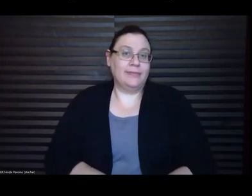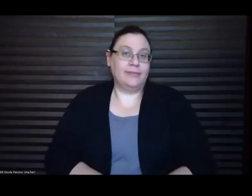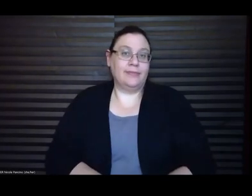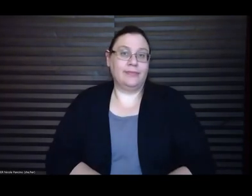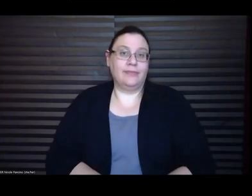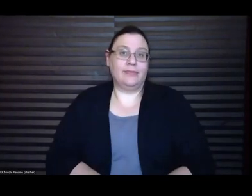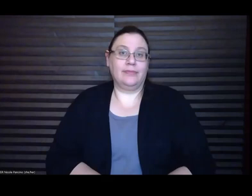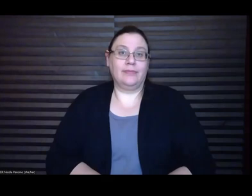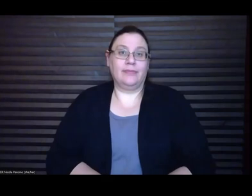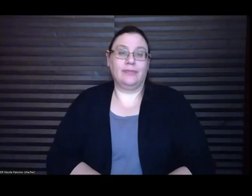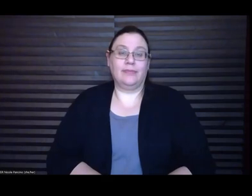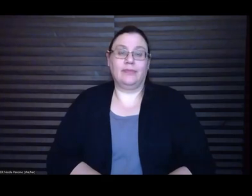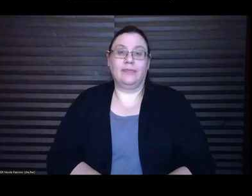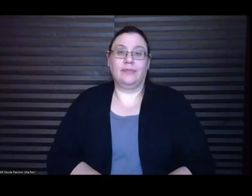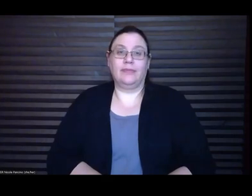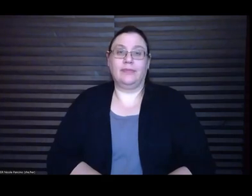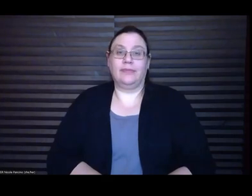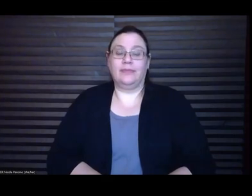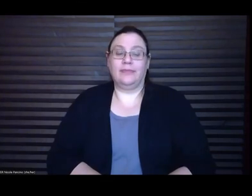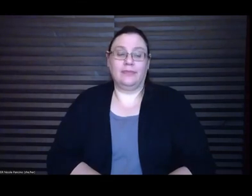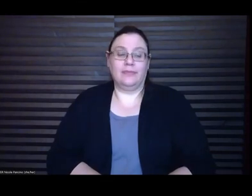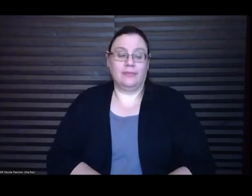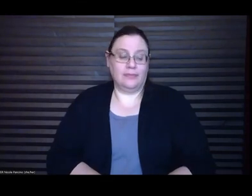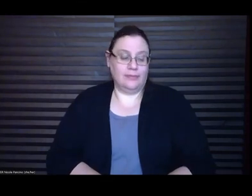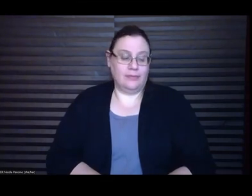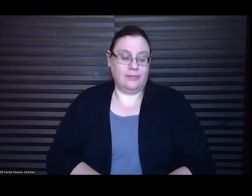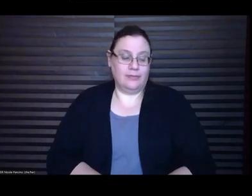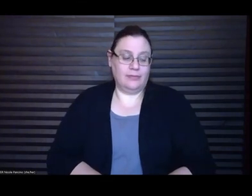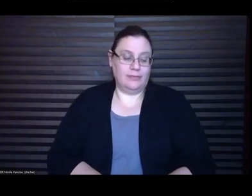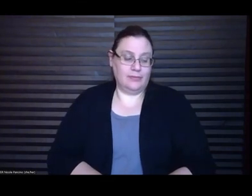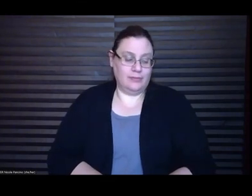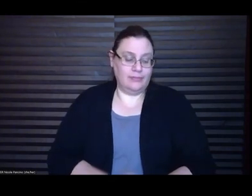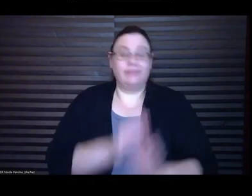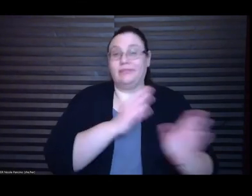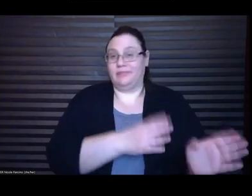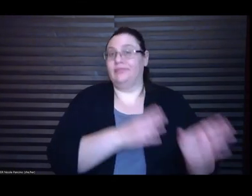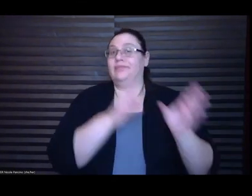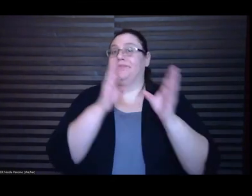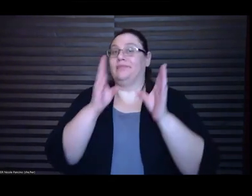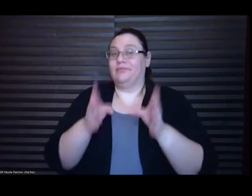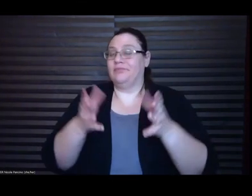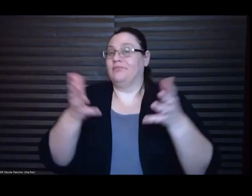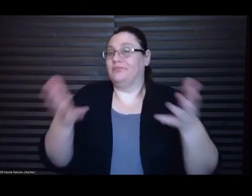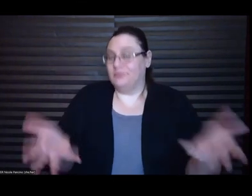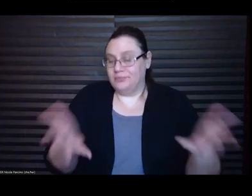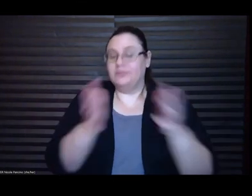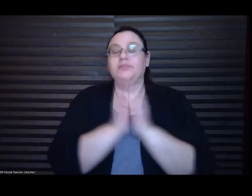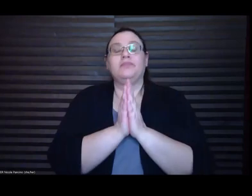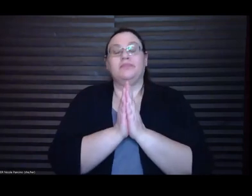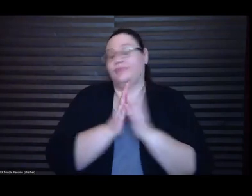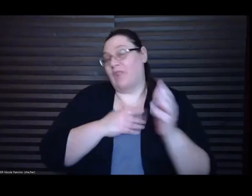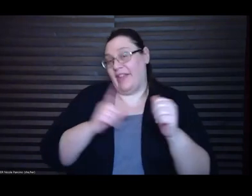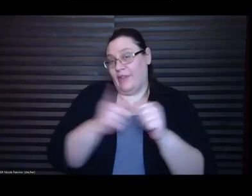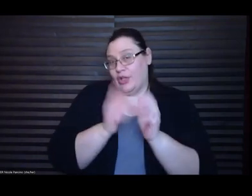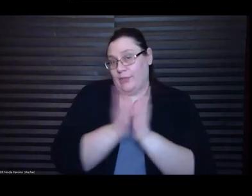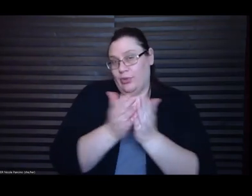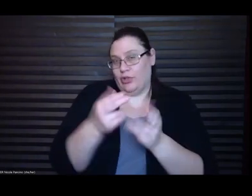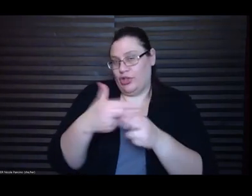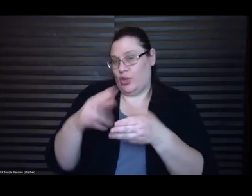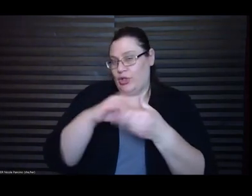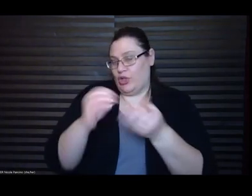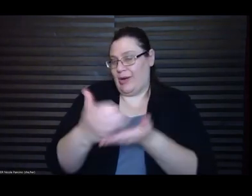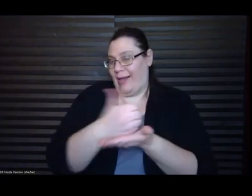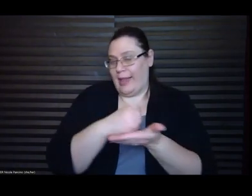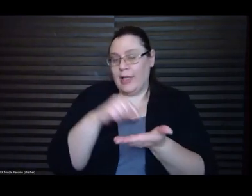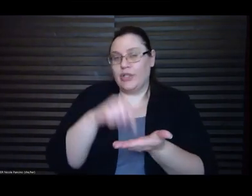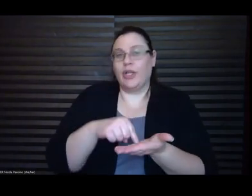so I mean obviously my first book was a short story collection and so I was you know sort of writing the thing in grad school that I generally wanted to be